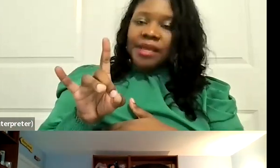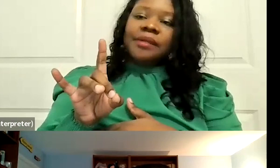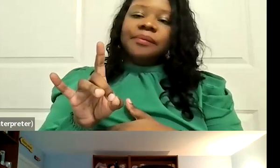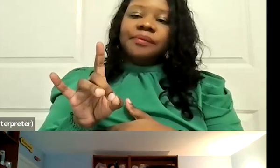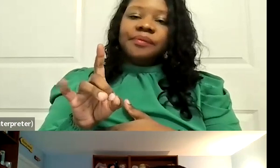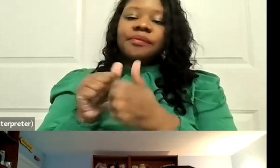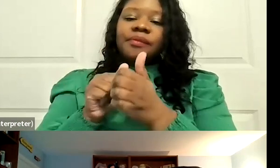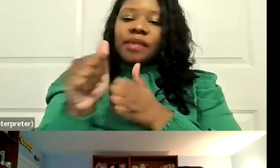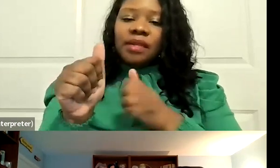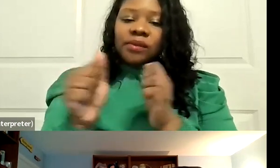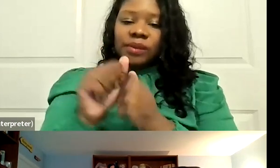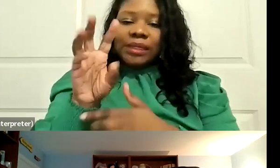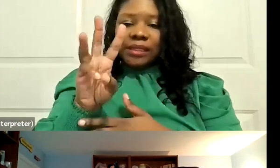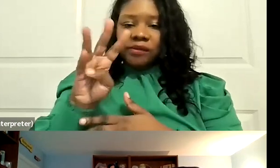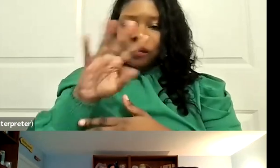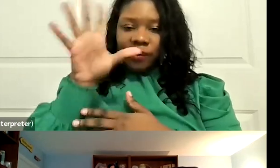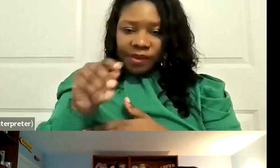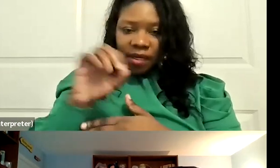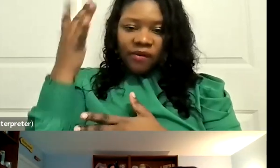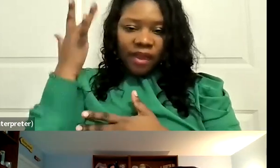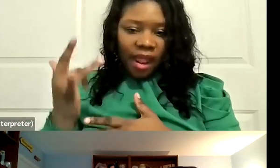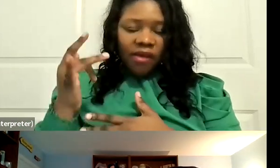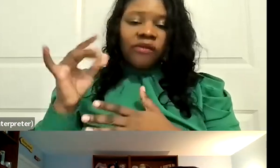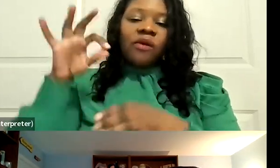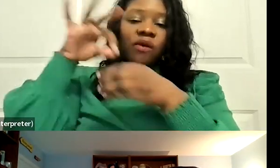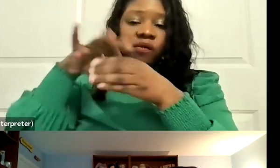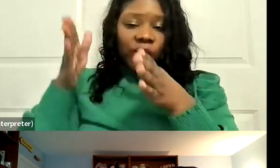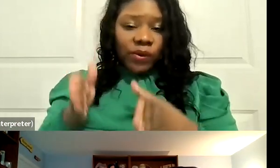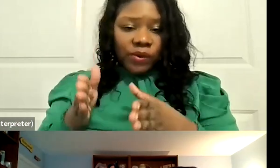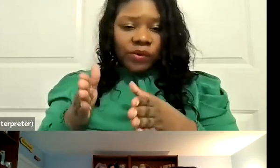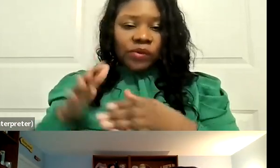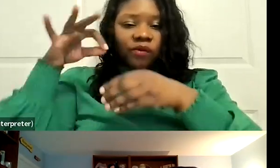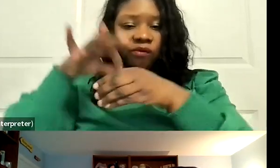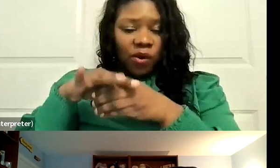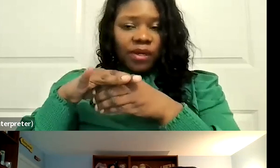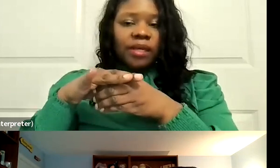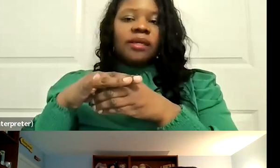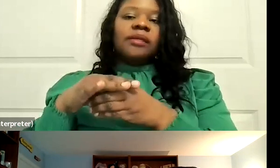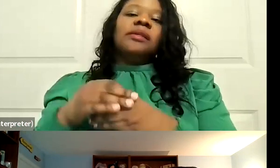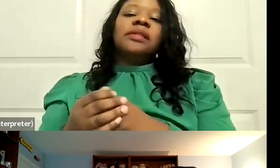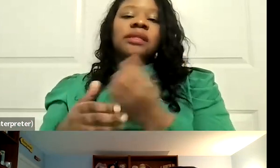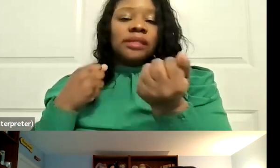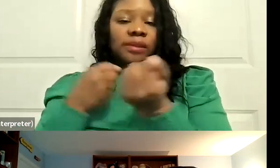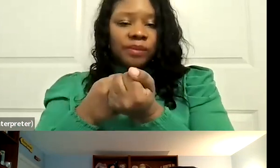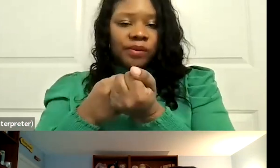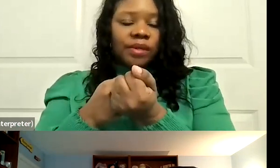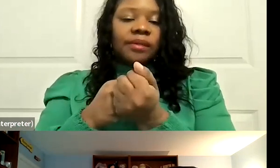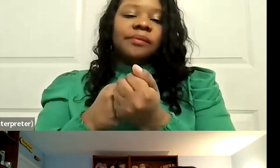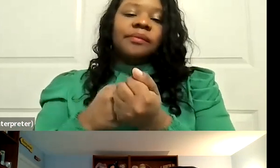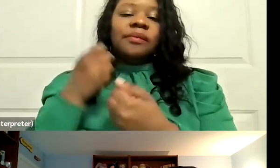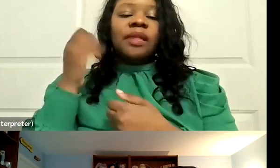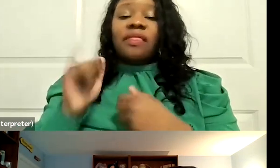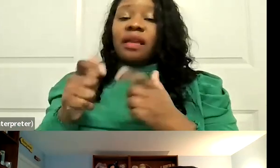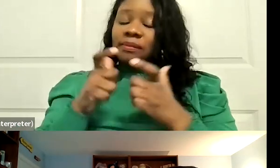with 64% of California voters voting in favor. So, for a California measure, that's a pretty